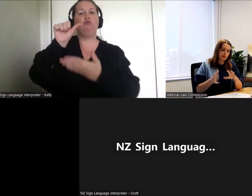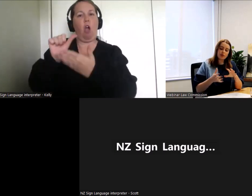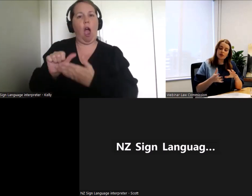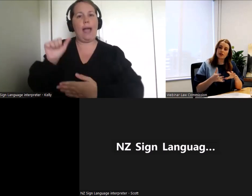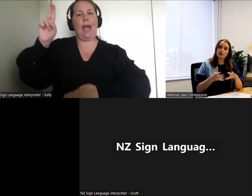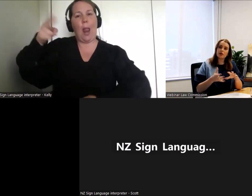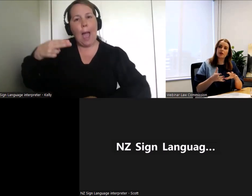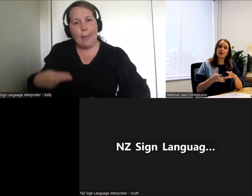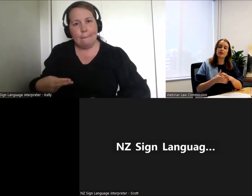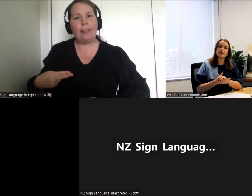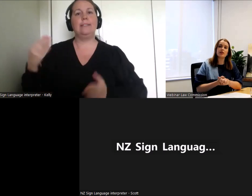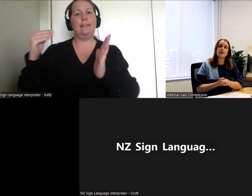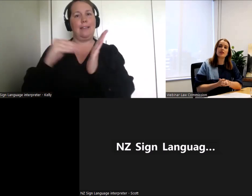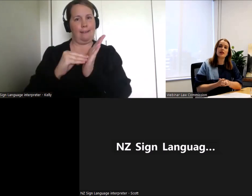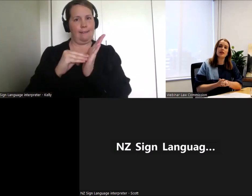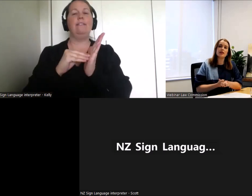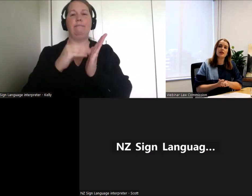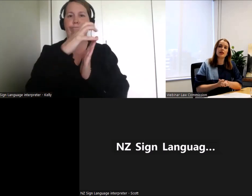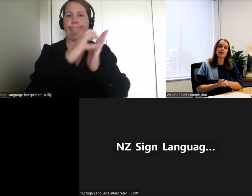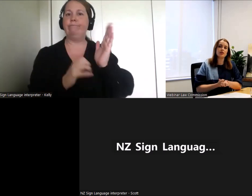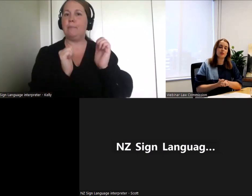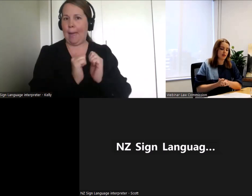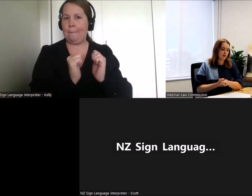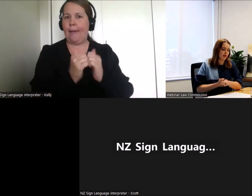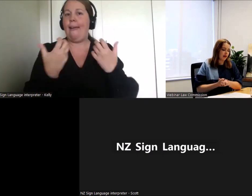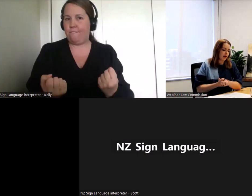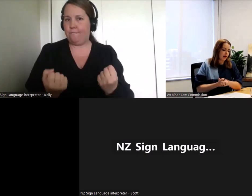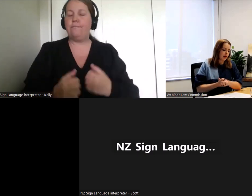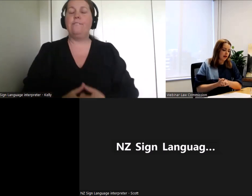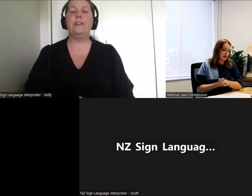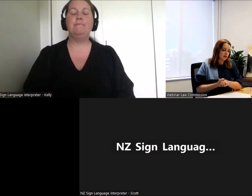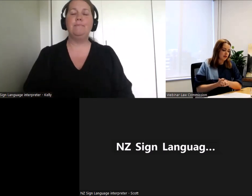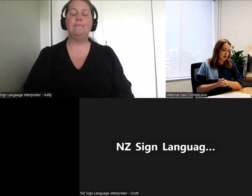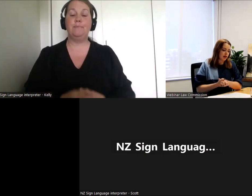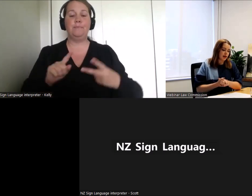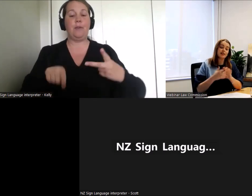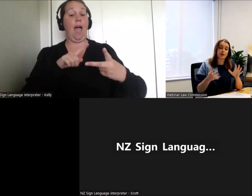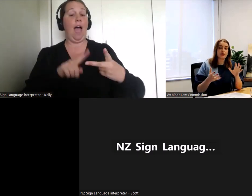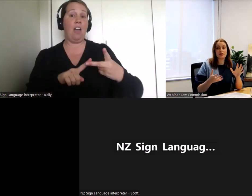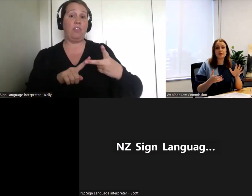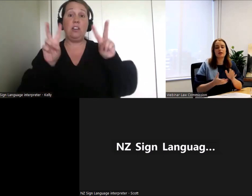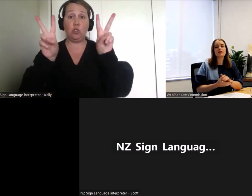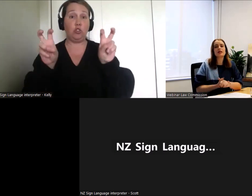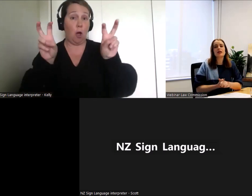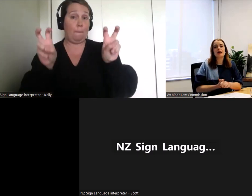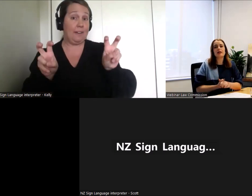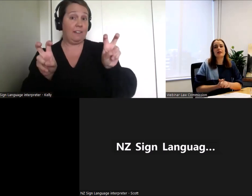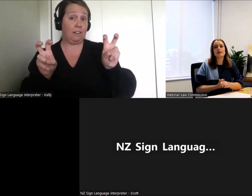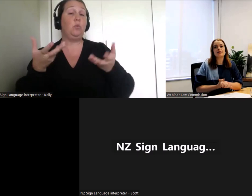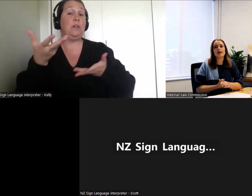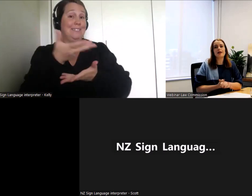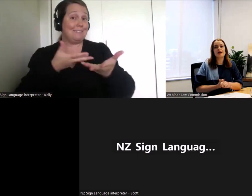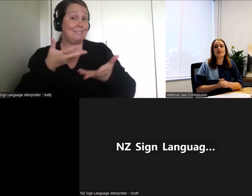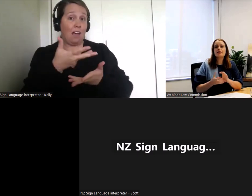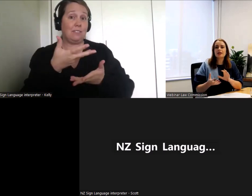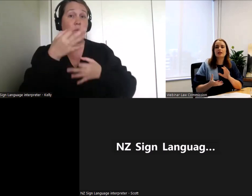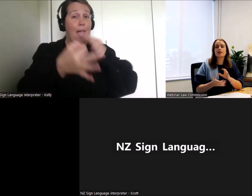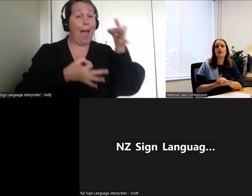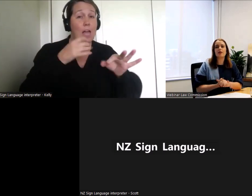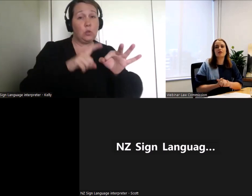Another important topic that we discuss in the issues paper is and ask questions about is